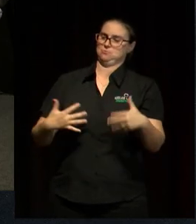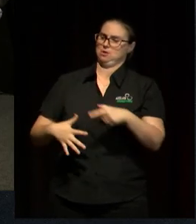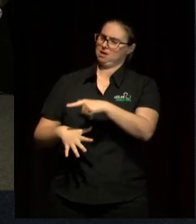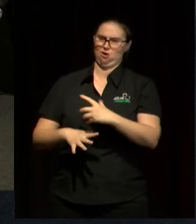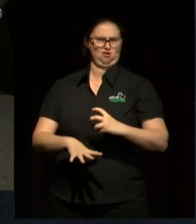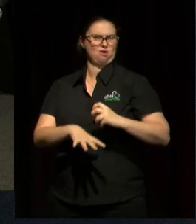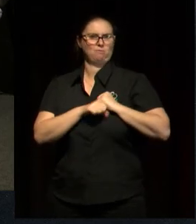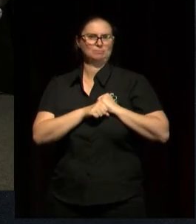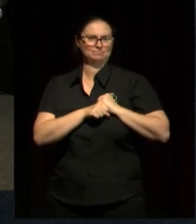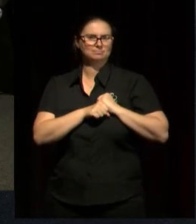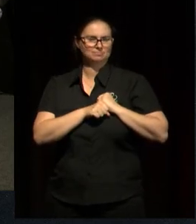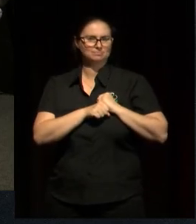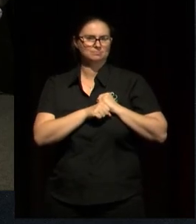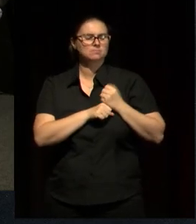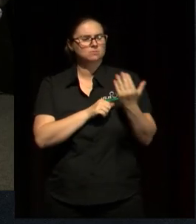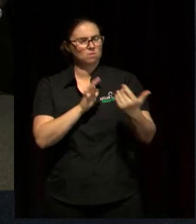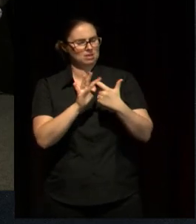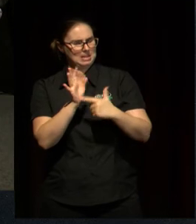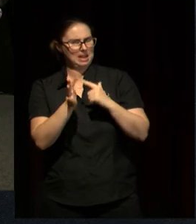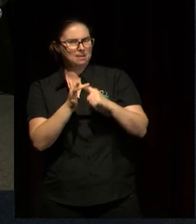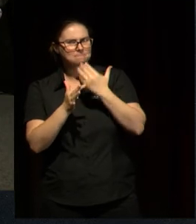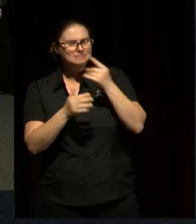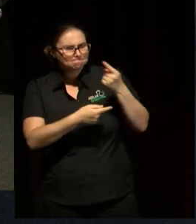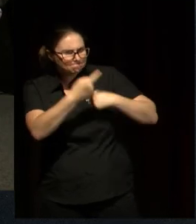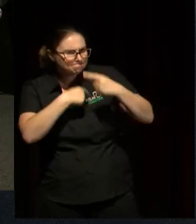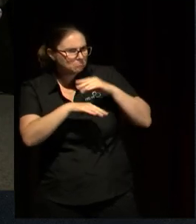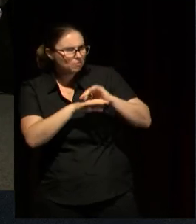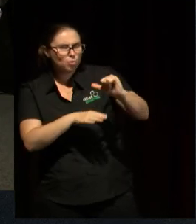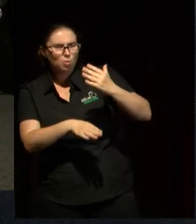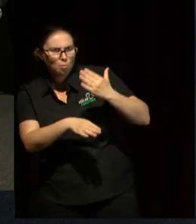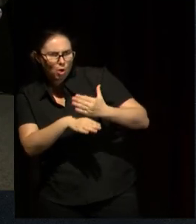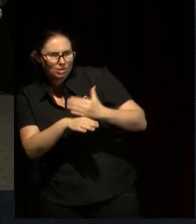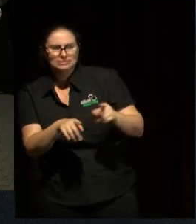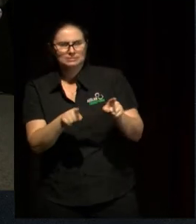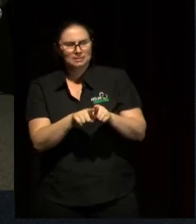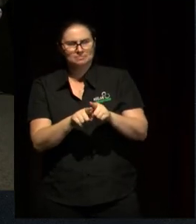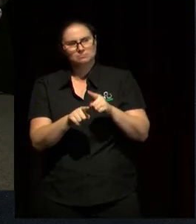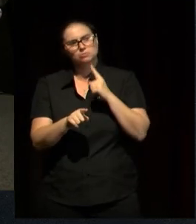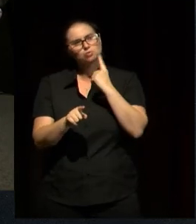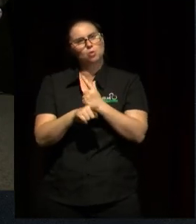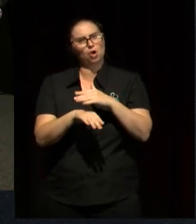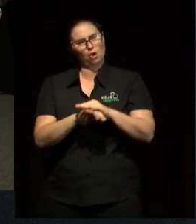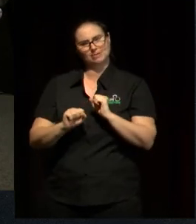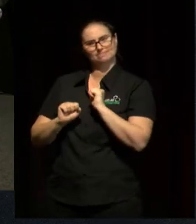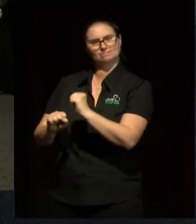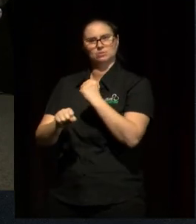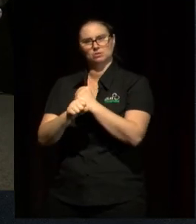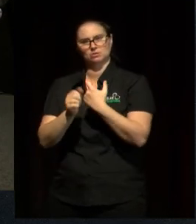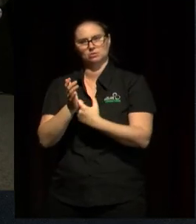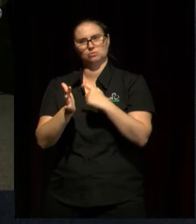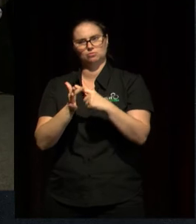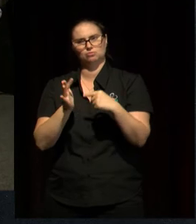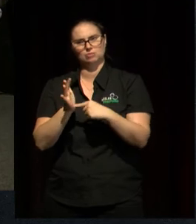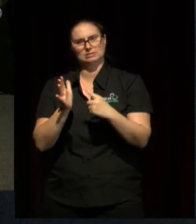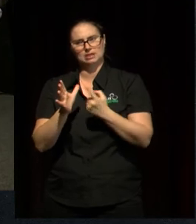I'd like you to talk both about your work and about the position that Greta portrays in society